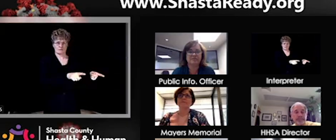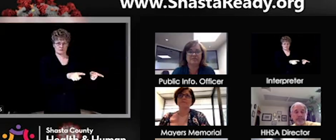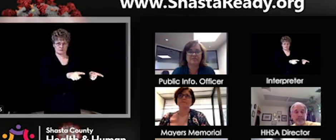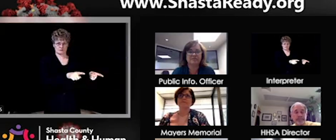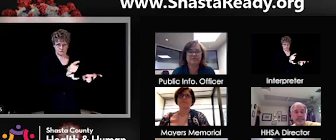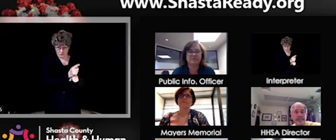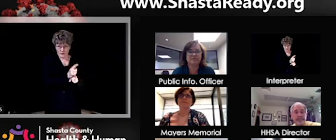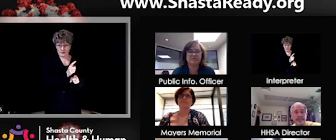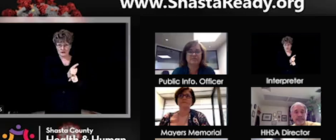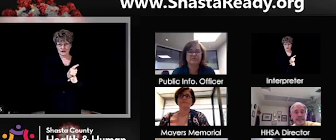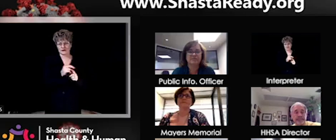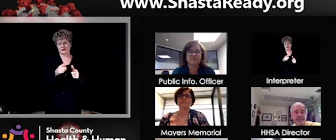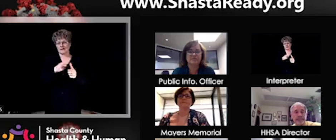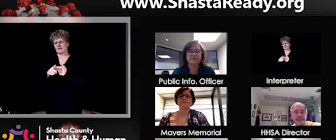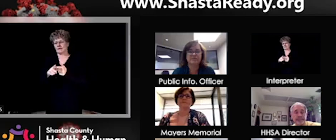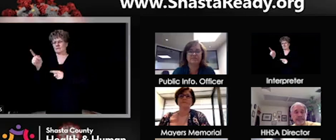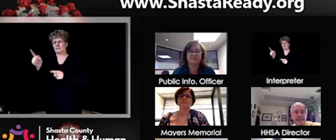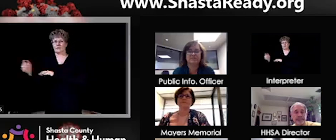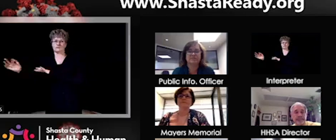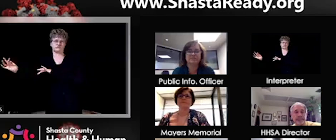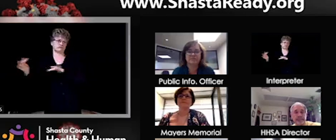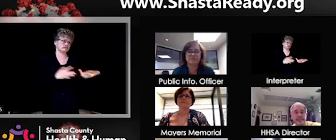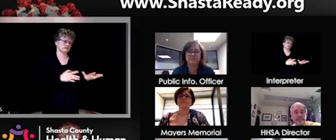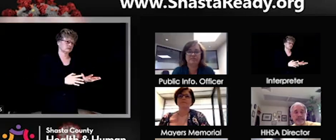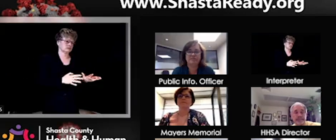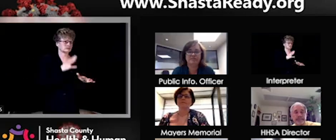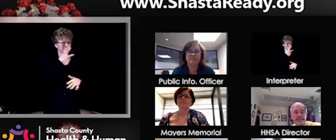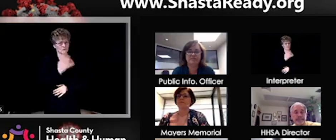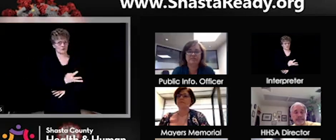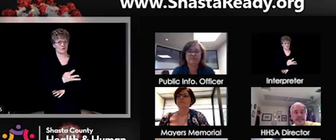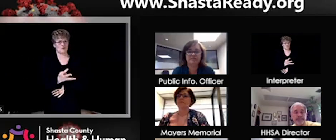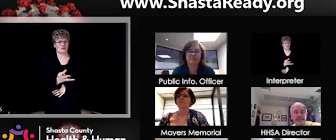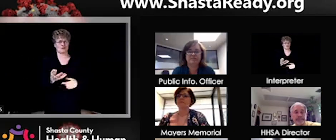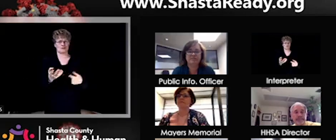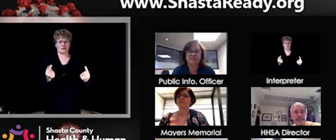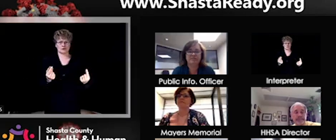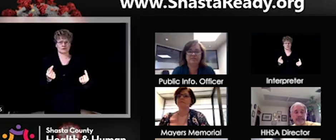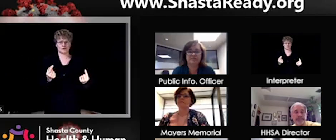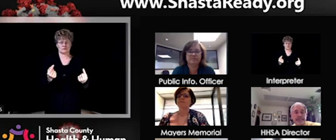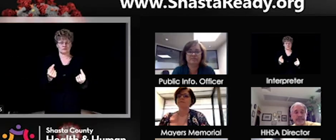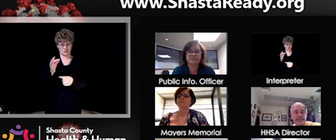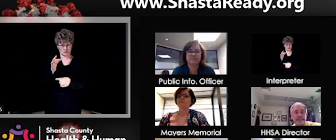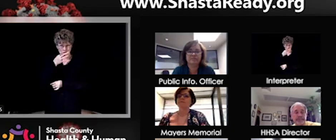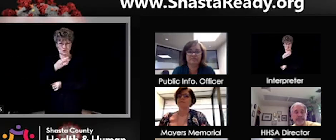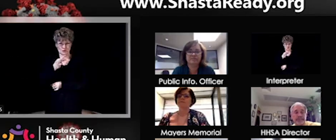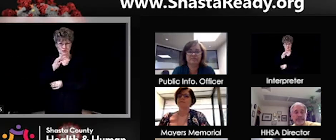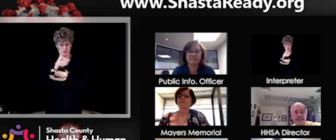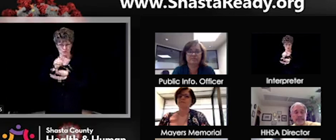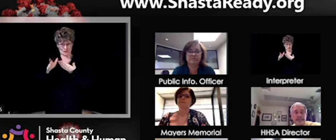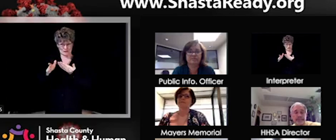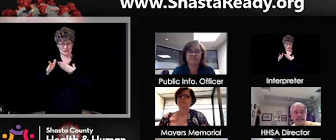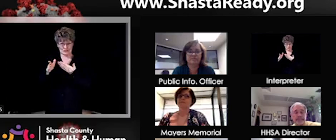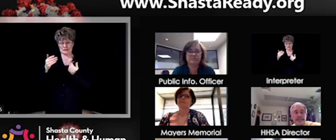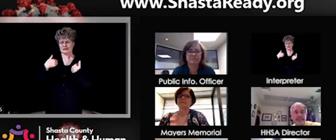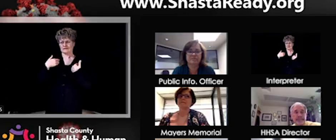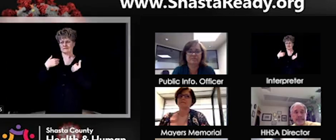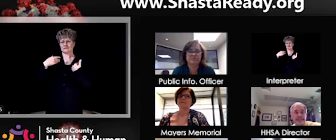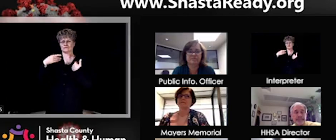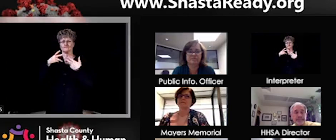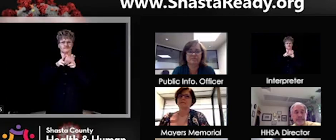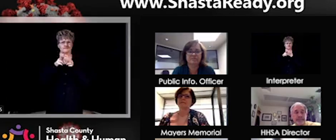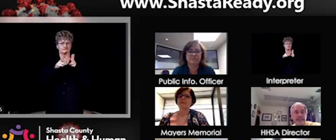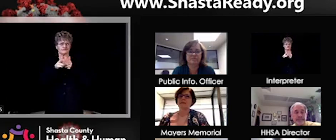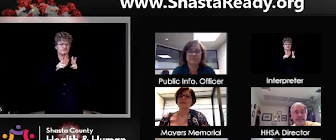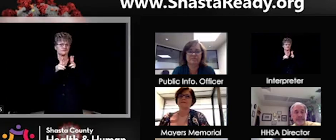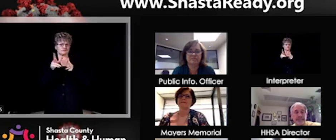they're talking about this weekend. Can you head that off at the pass and have a list of places that health and human services has said, don't do it.